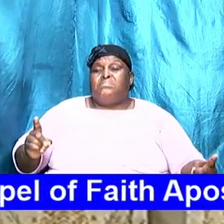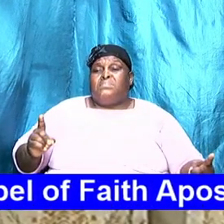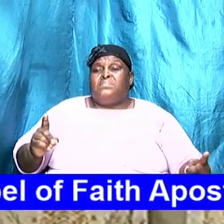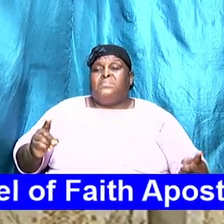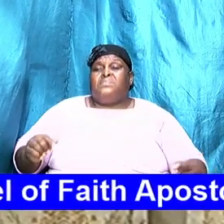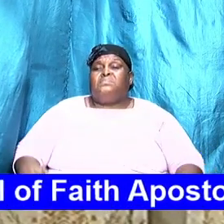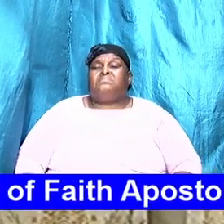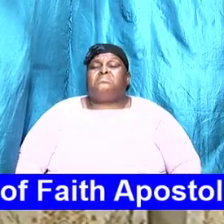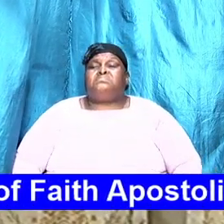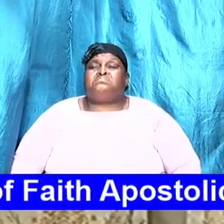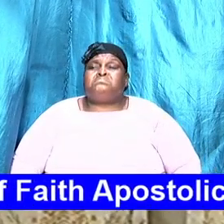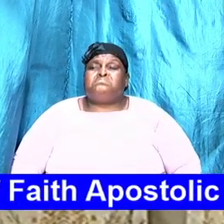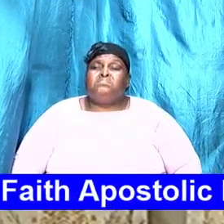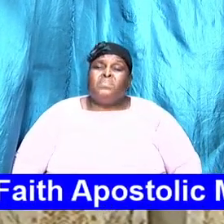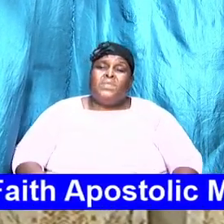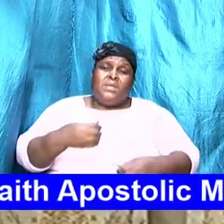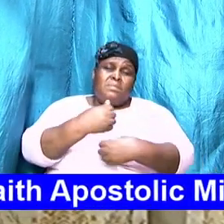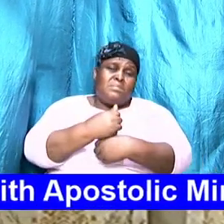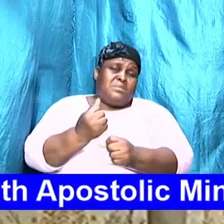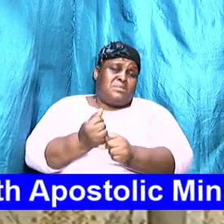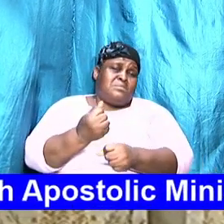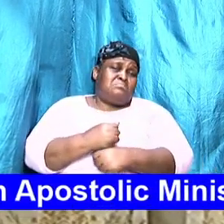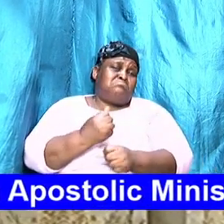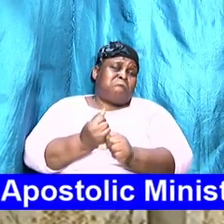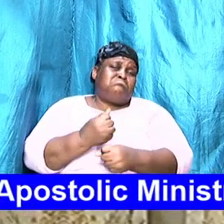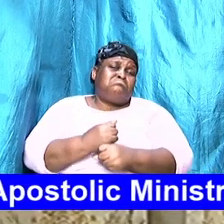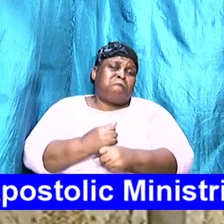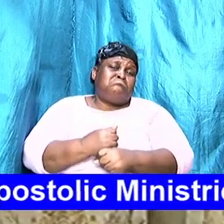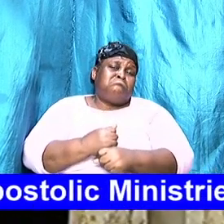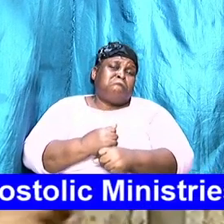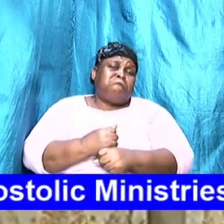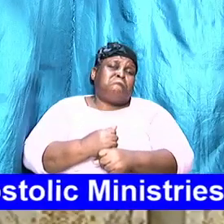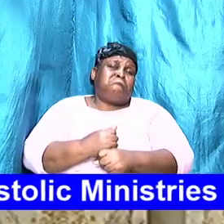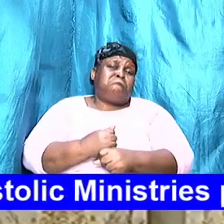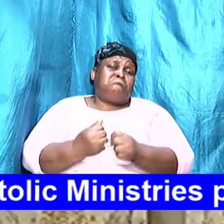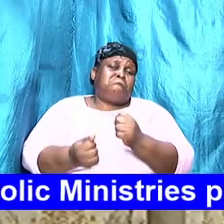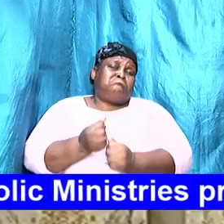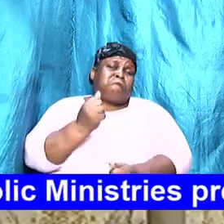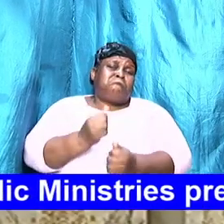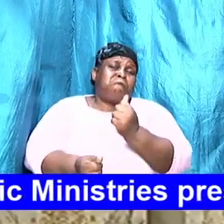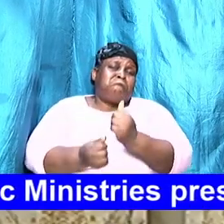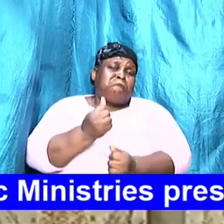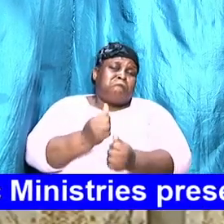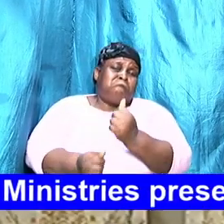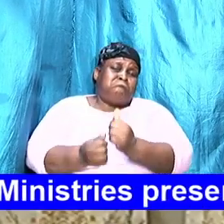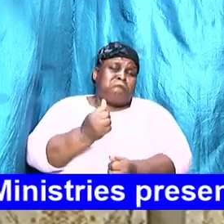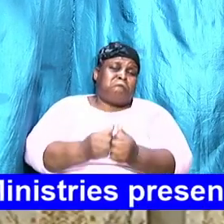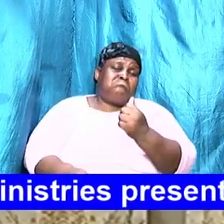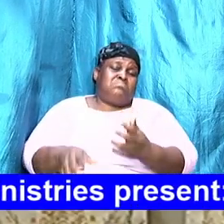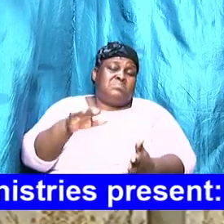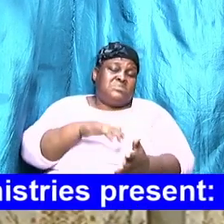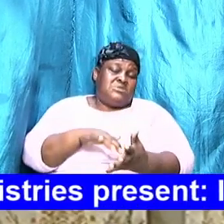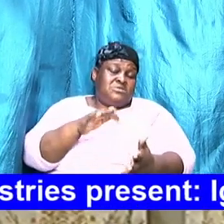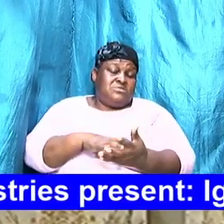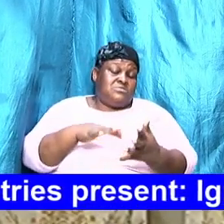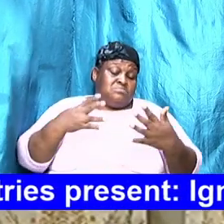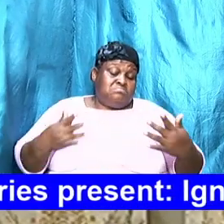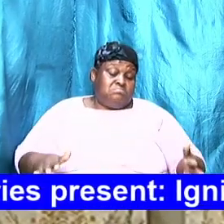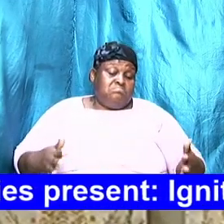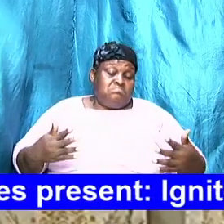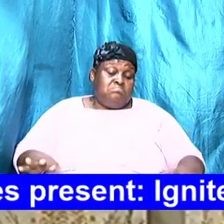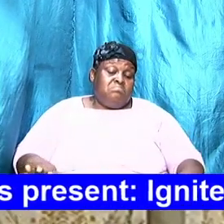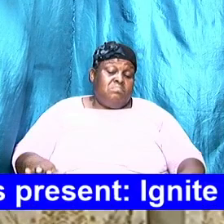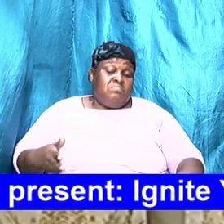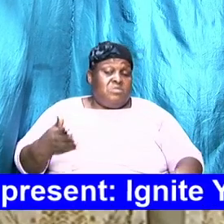that caused them to go on the rocks and to be smashed up. Studies were done. And